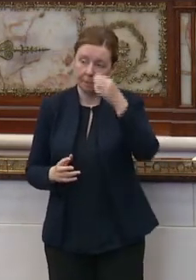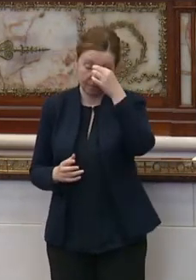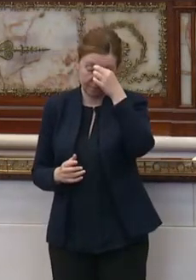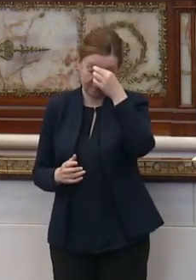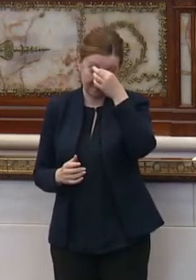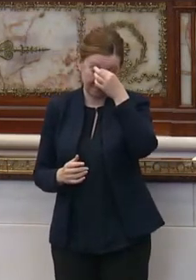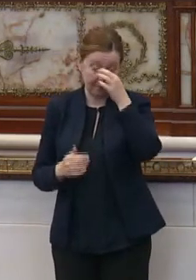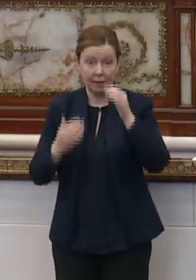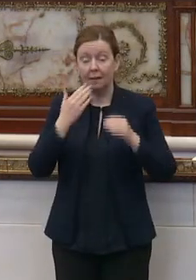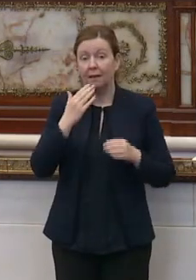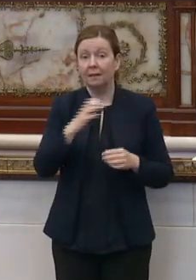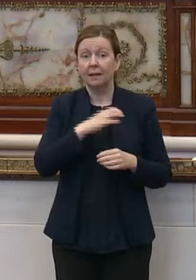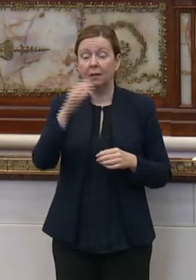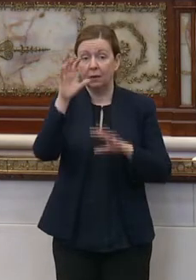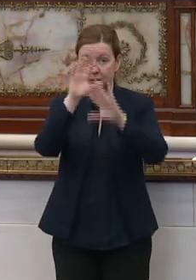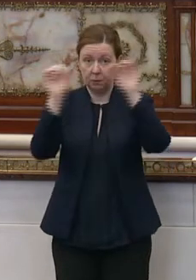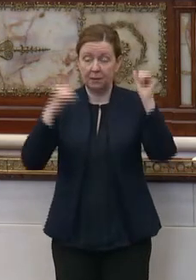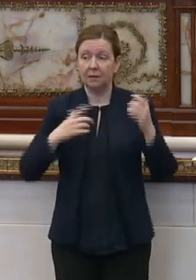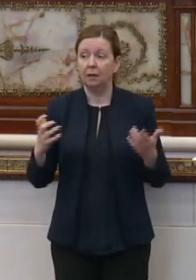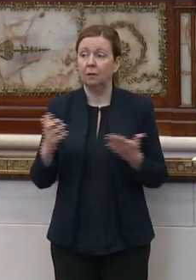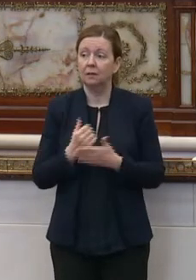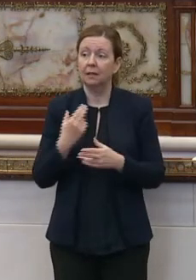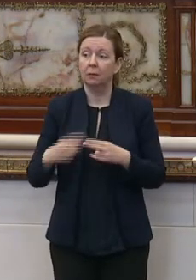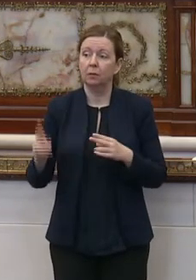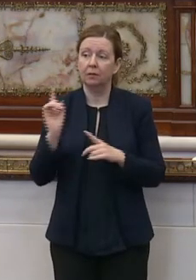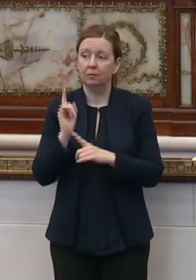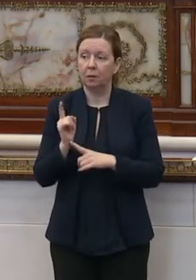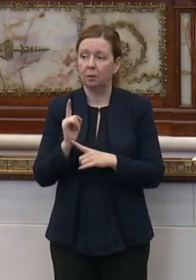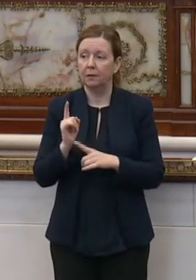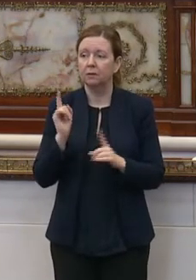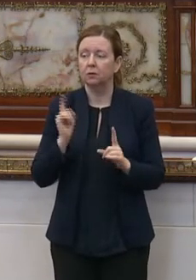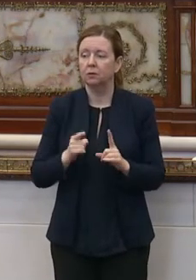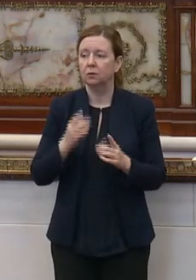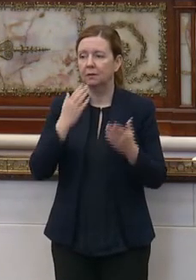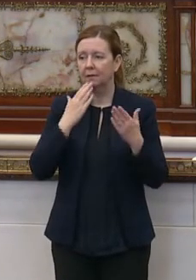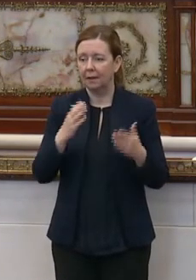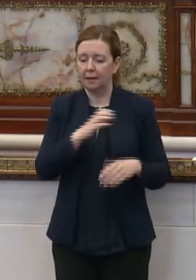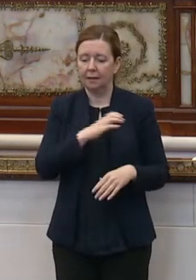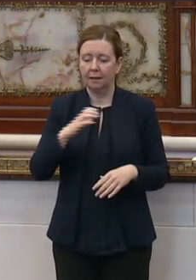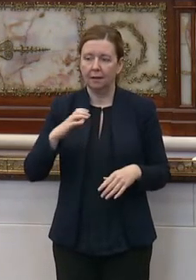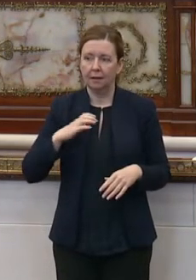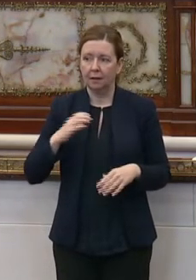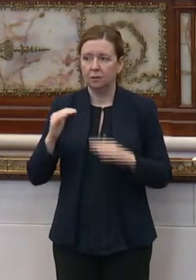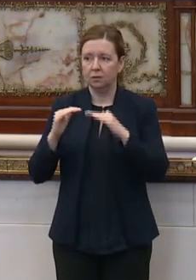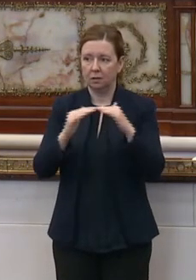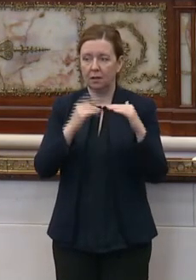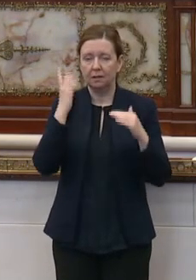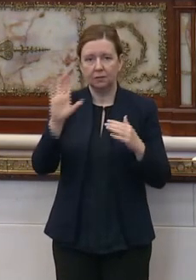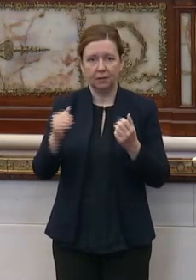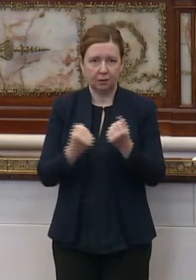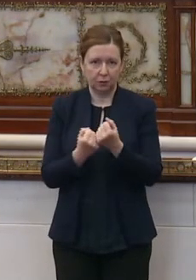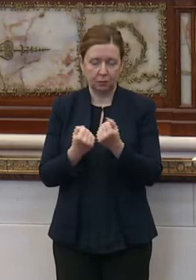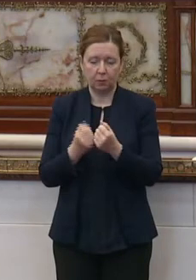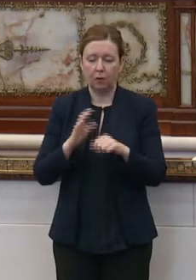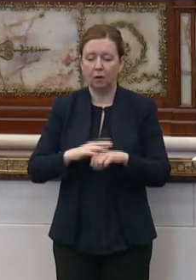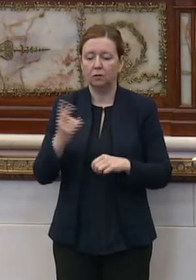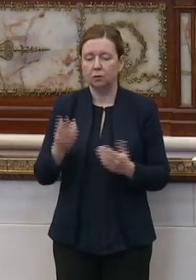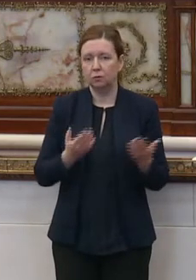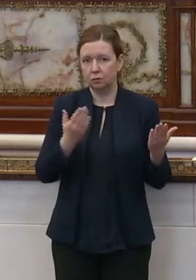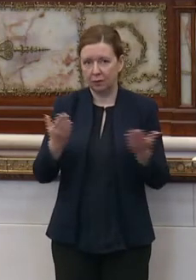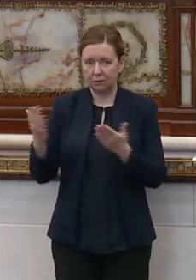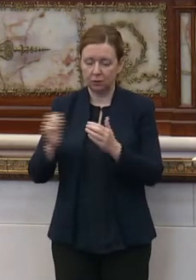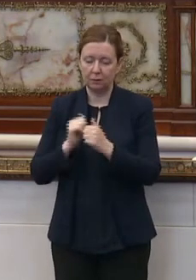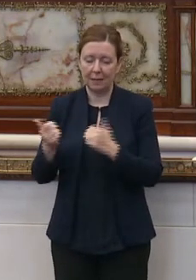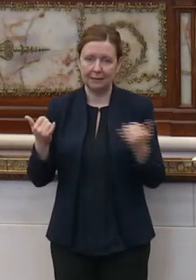Thank you, Council President. I want to take a brief moment to thank my council colleagues for their support on the two resolutions